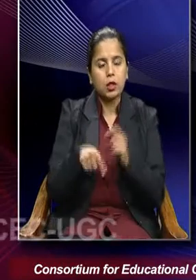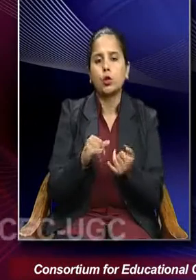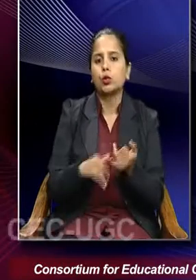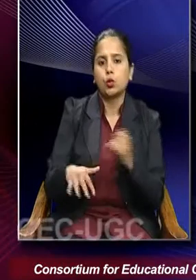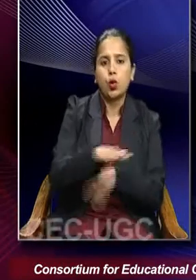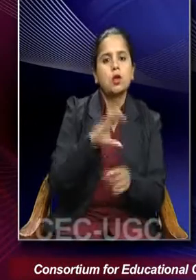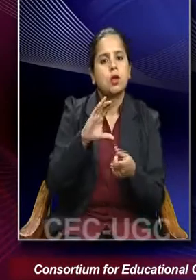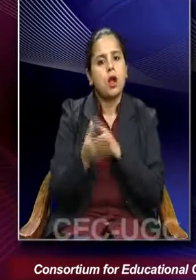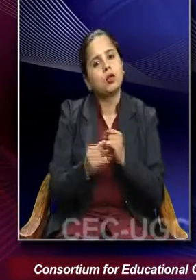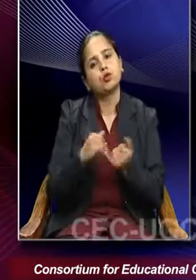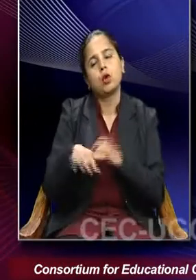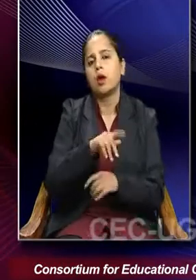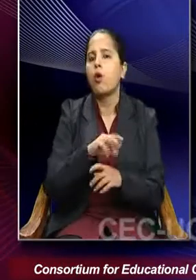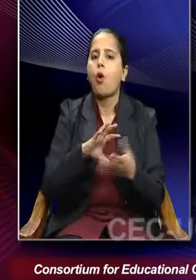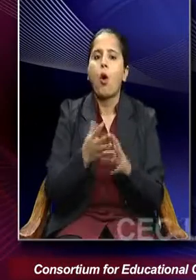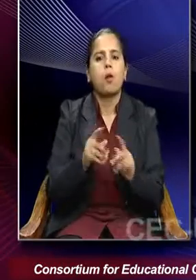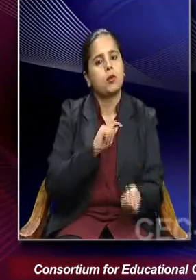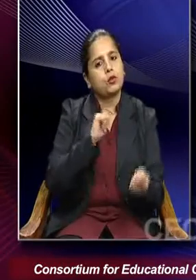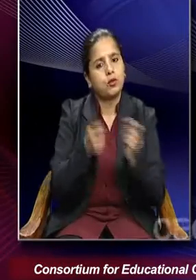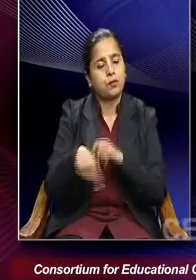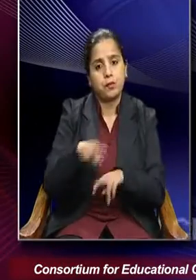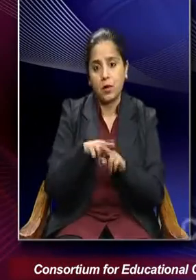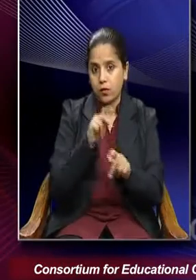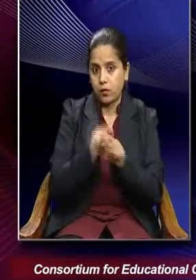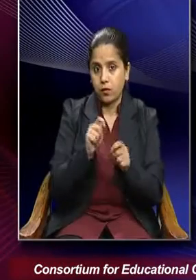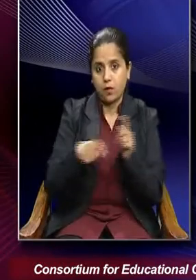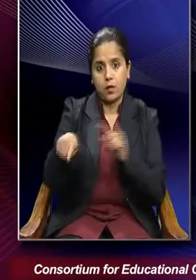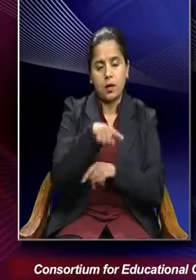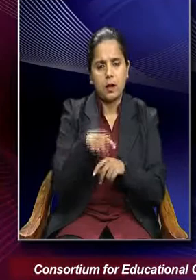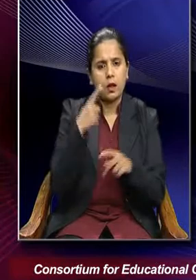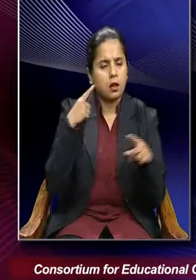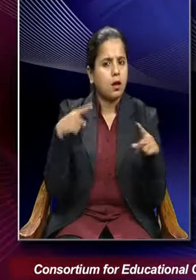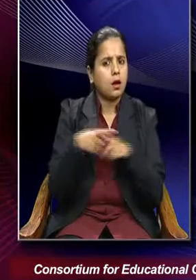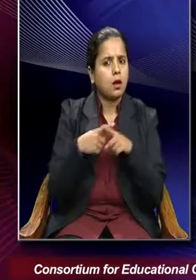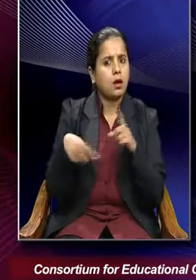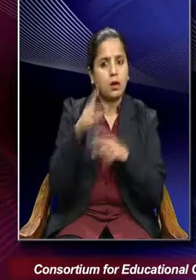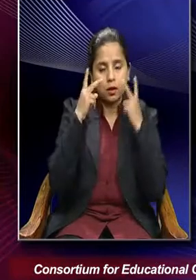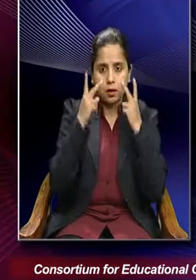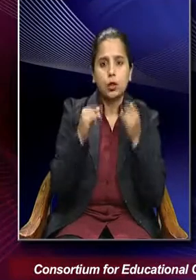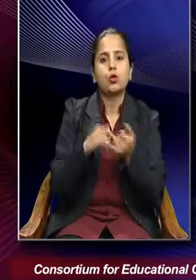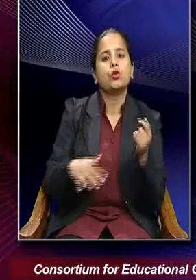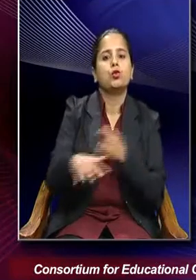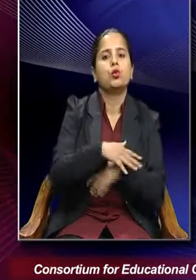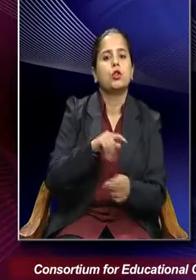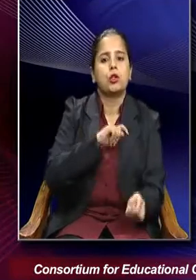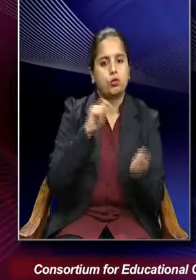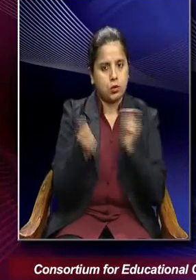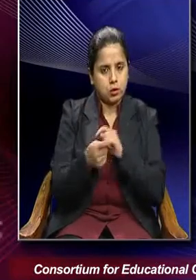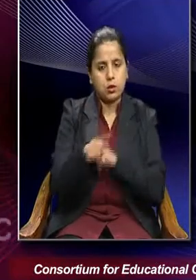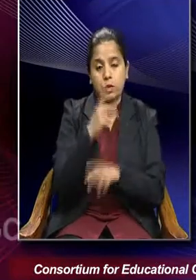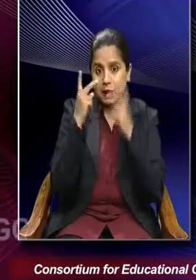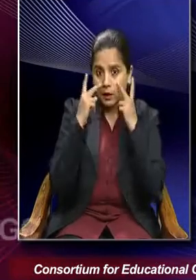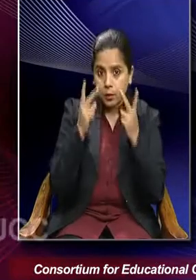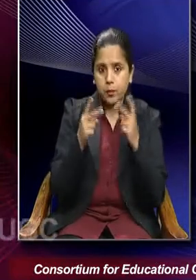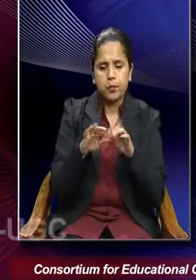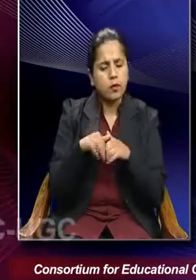society. So unlike the functionalist, conflict are looking into social change. They are looking into